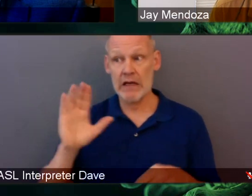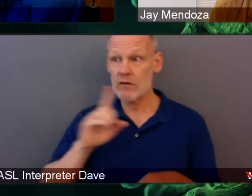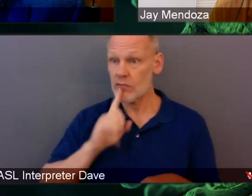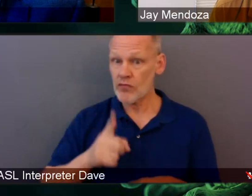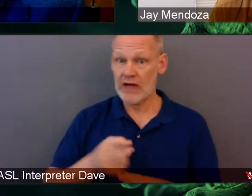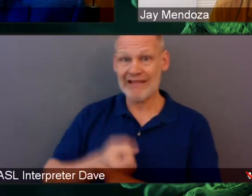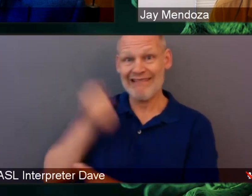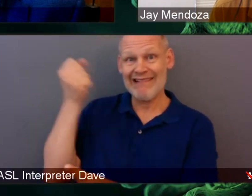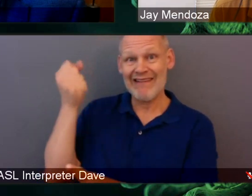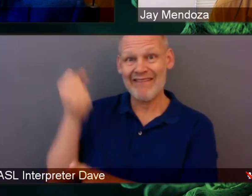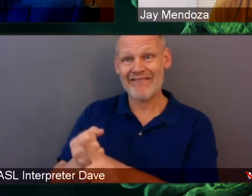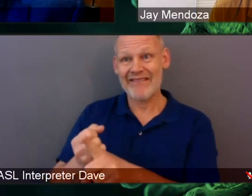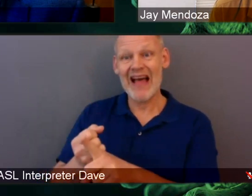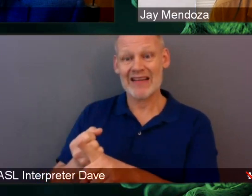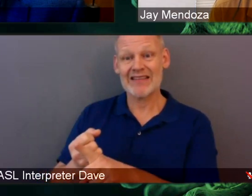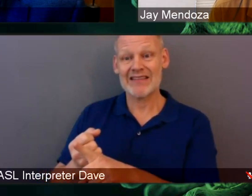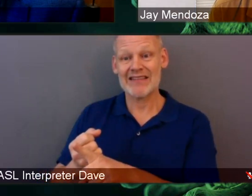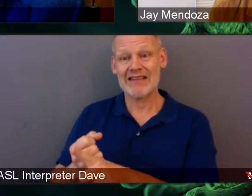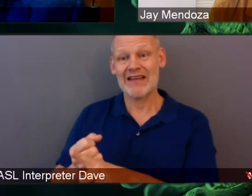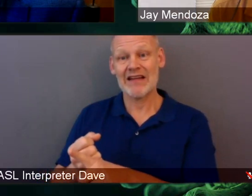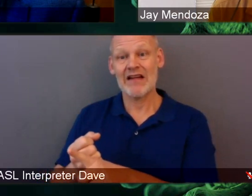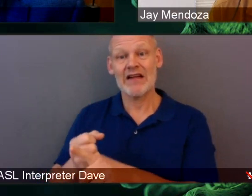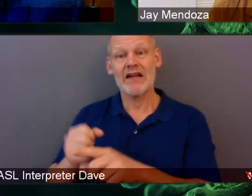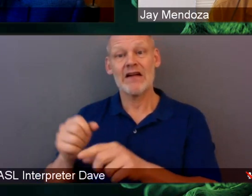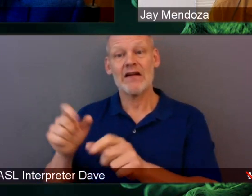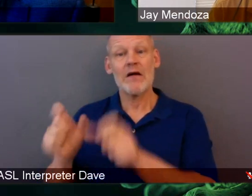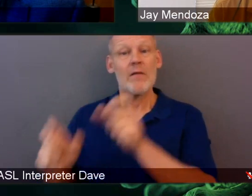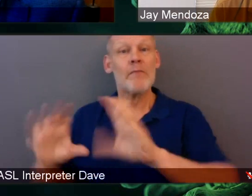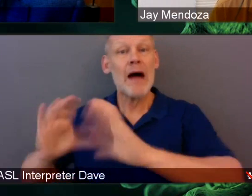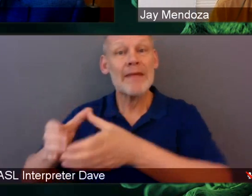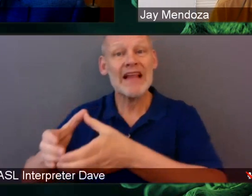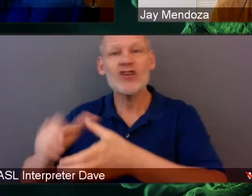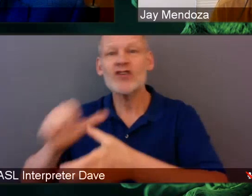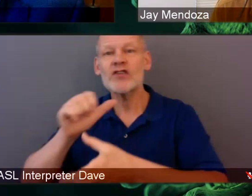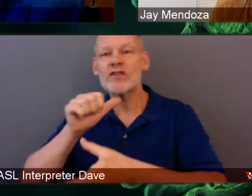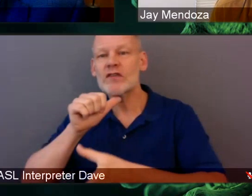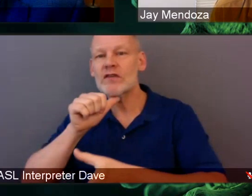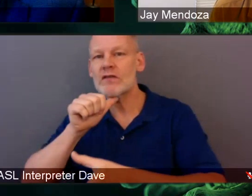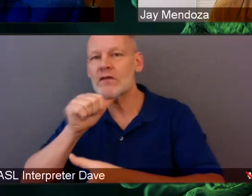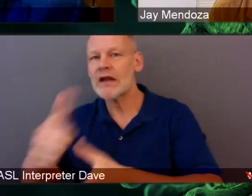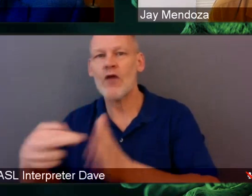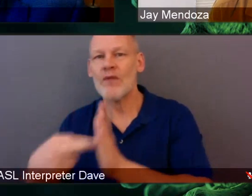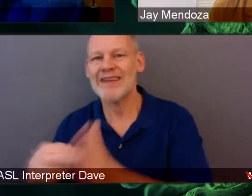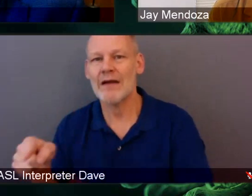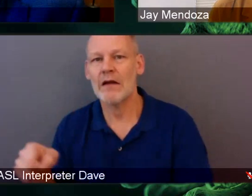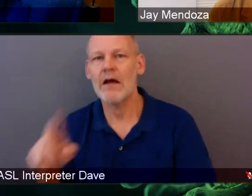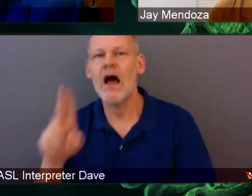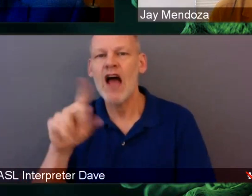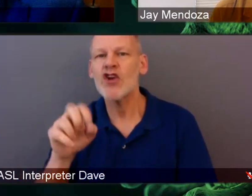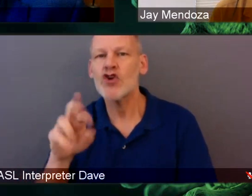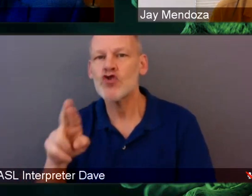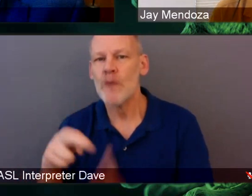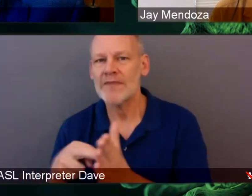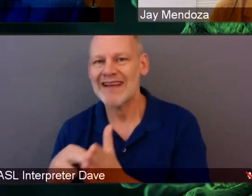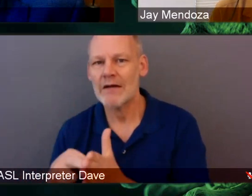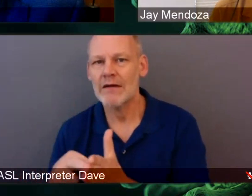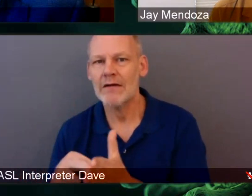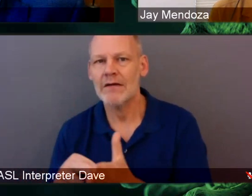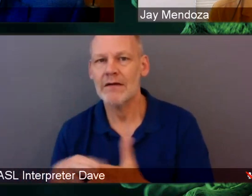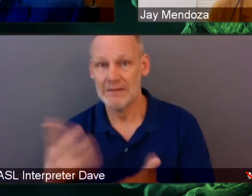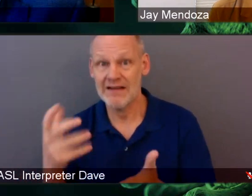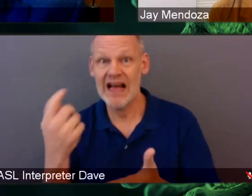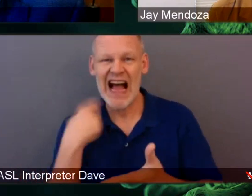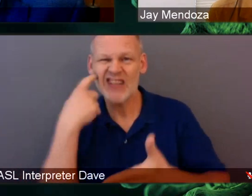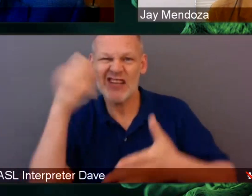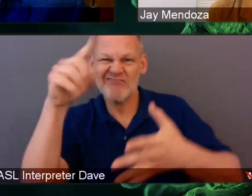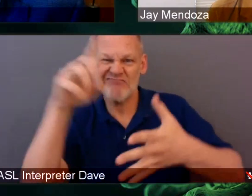underrepresented populations. And so those are, those are some of the big issues and they're, they're, they're big issues that they need to be tackled